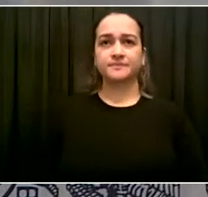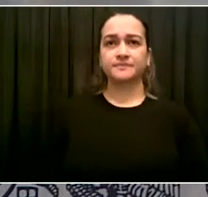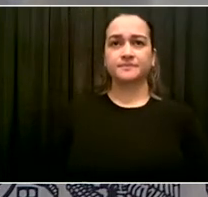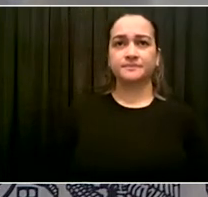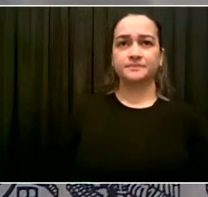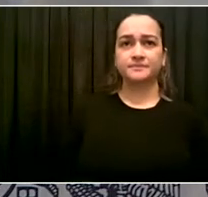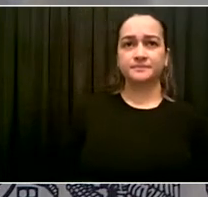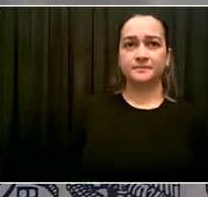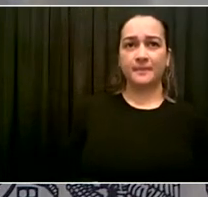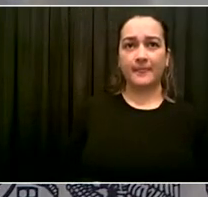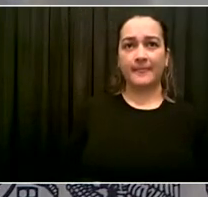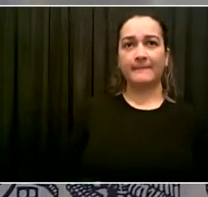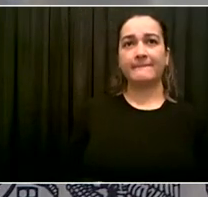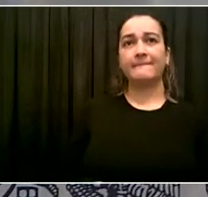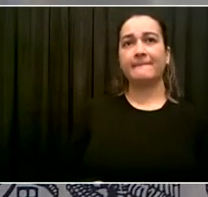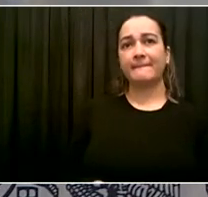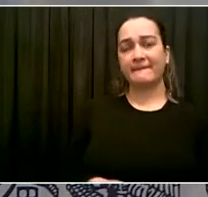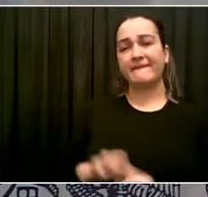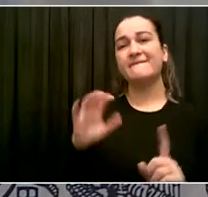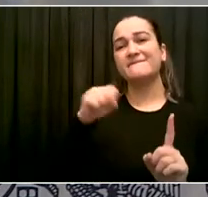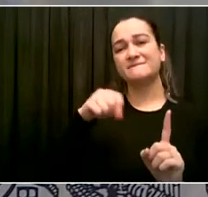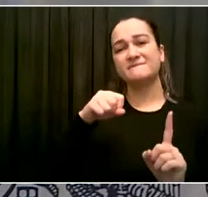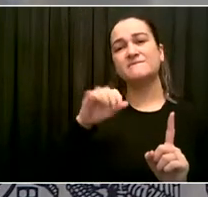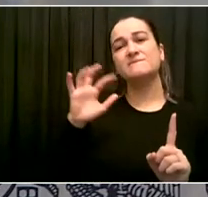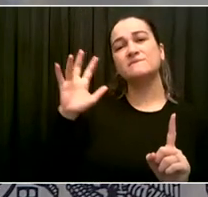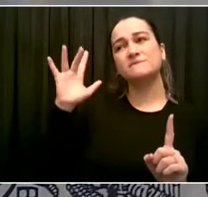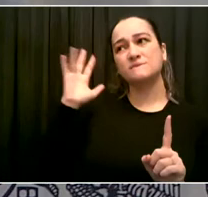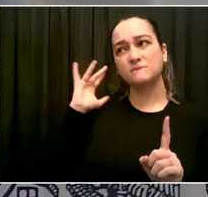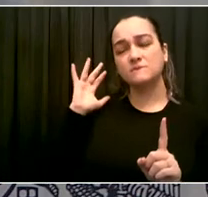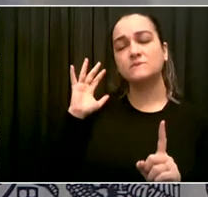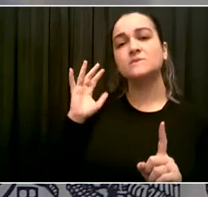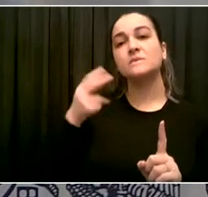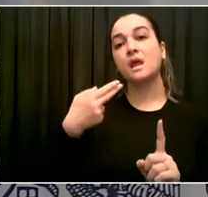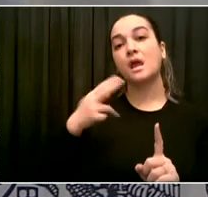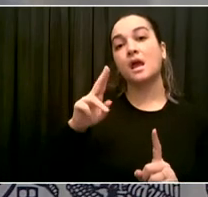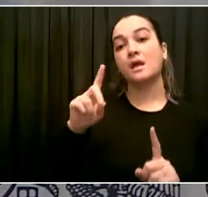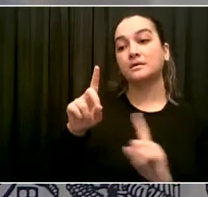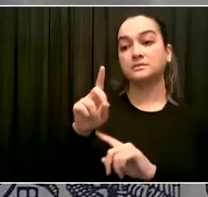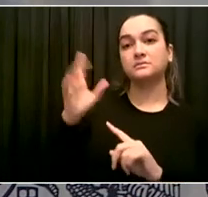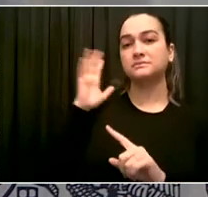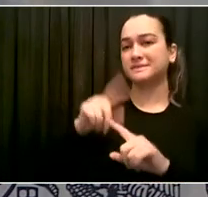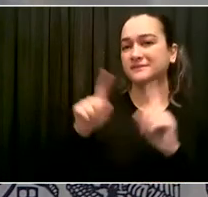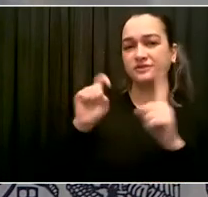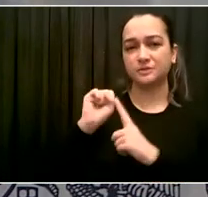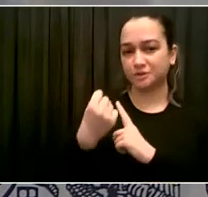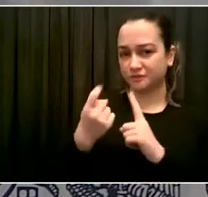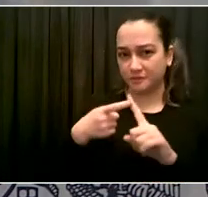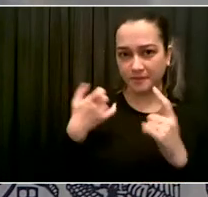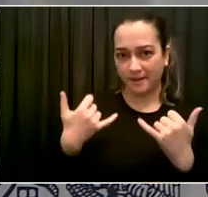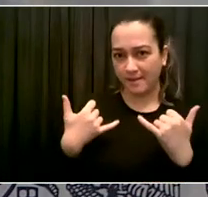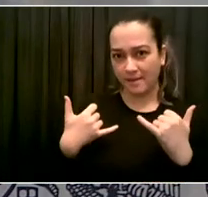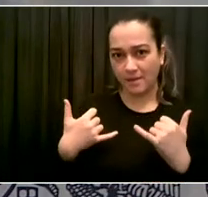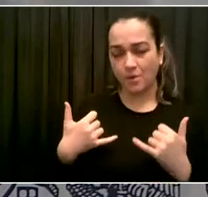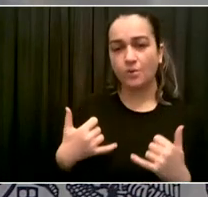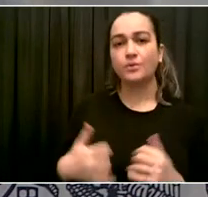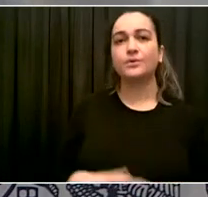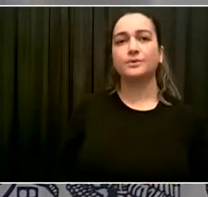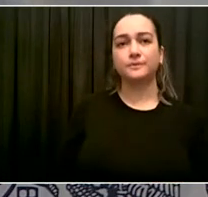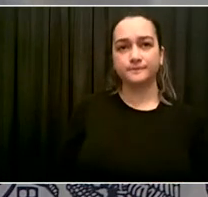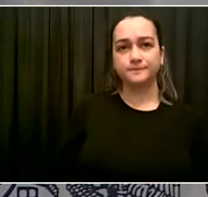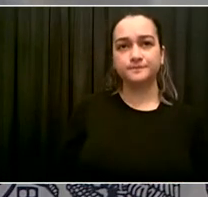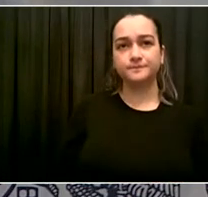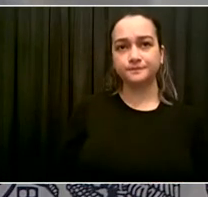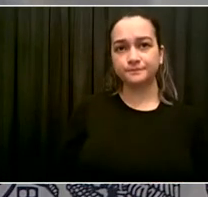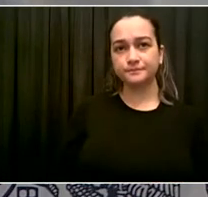talked many times about it, but I want to respect those private conversations. But I think we both, I won't speak for her, but I think we both came away very distressed with